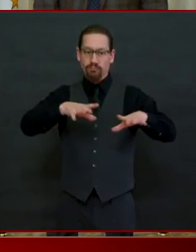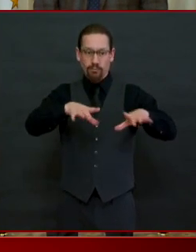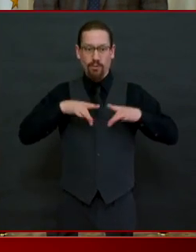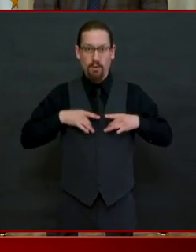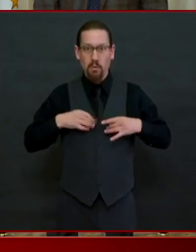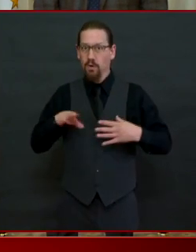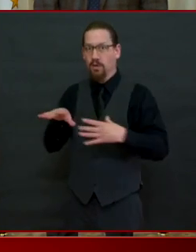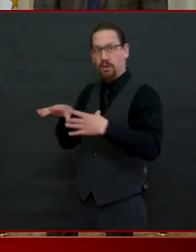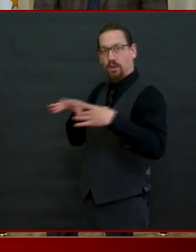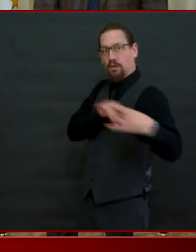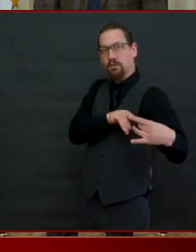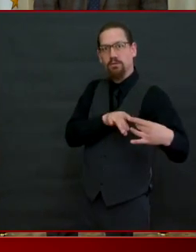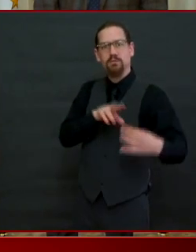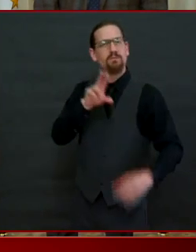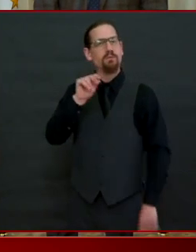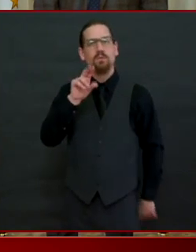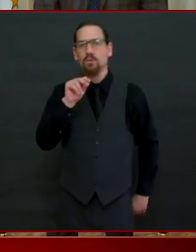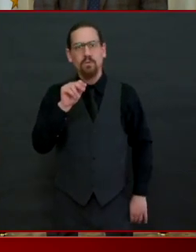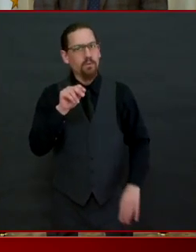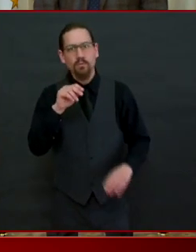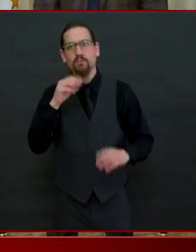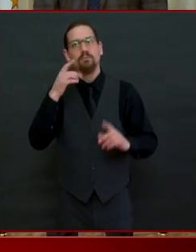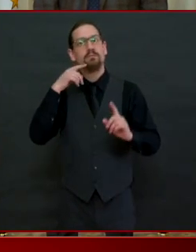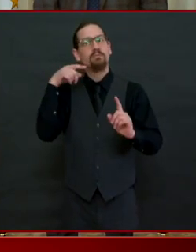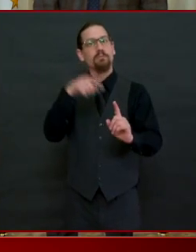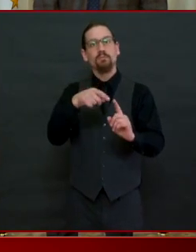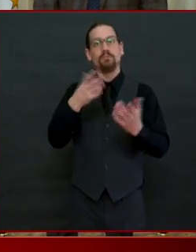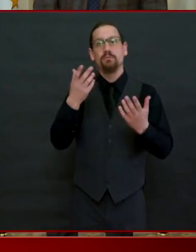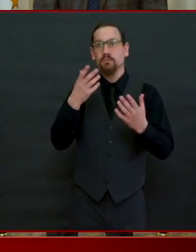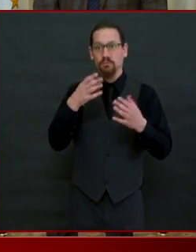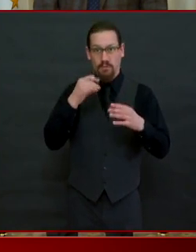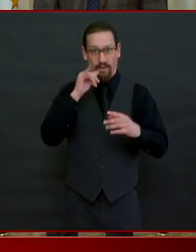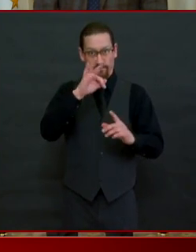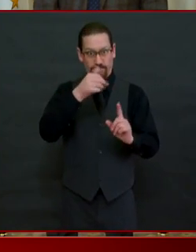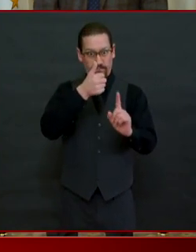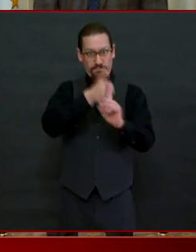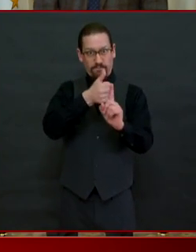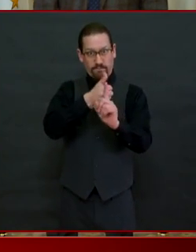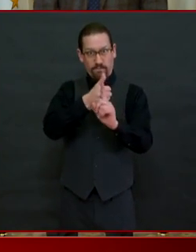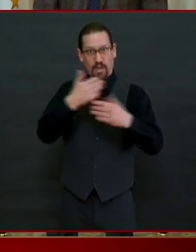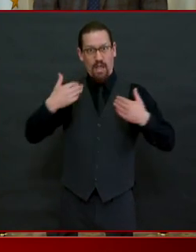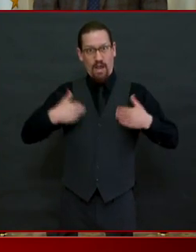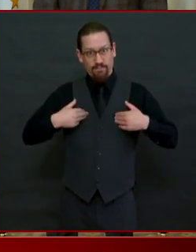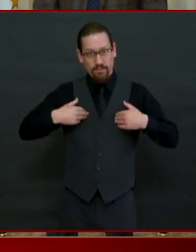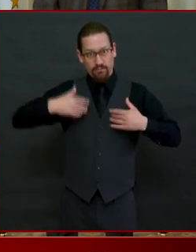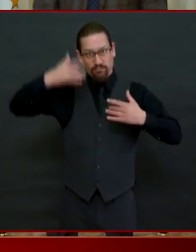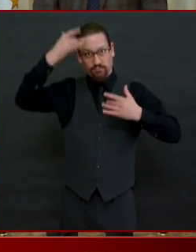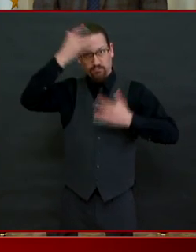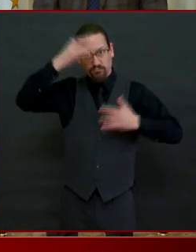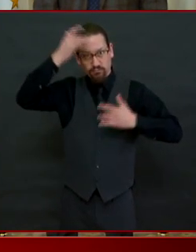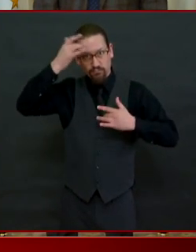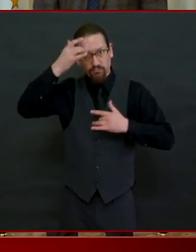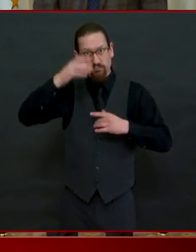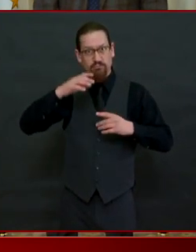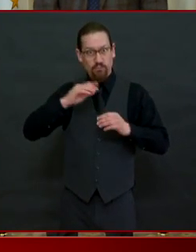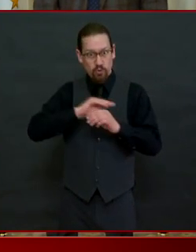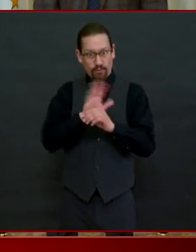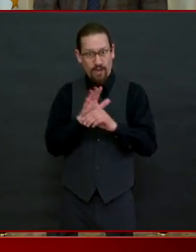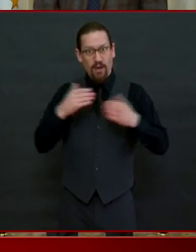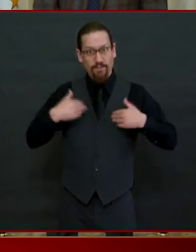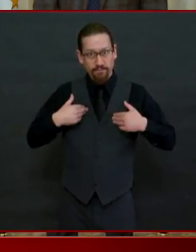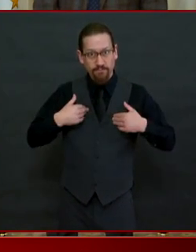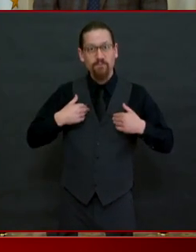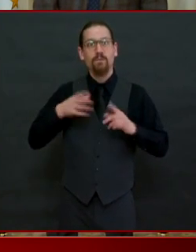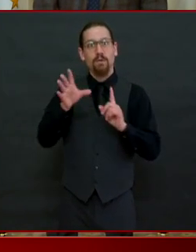near you so basically i'm asking each of you all of us to sacrifice to help out